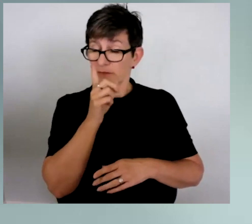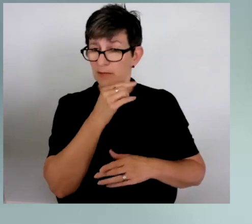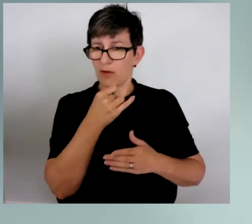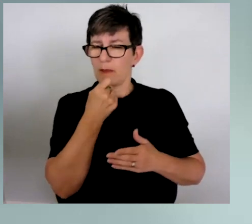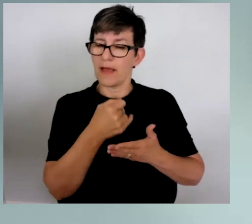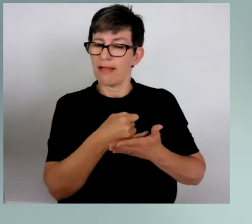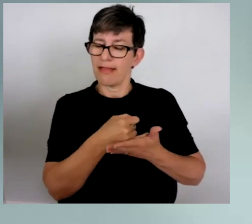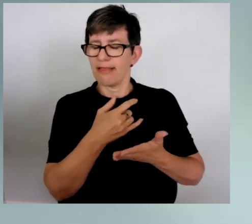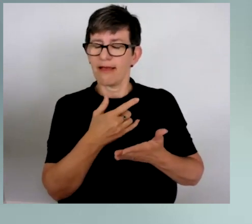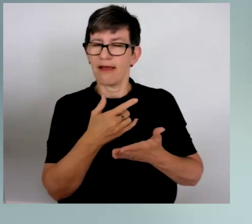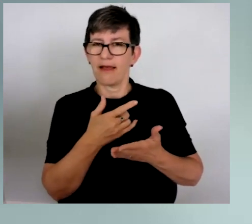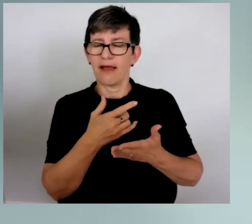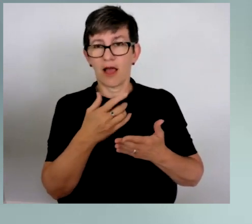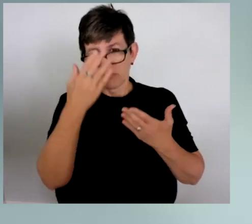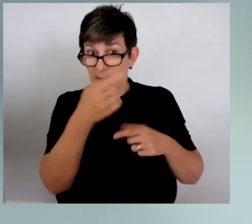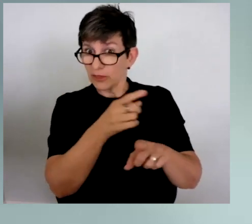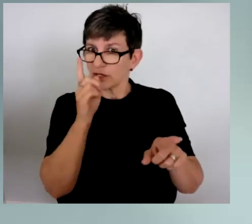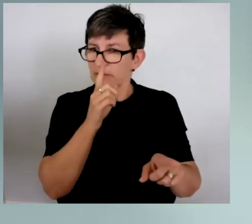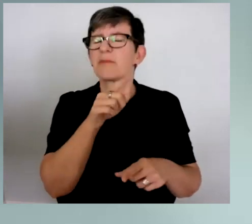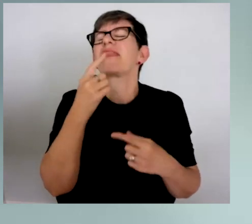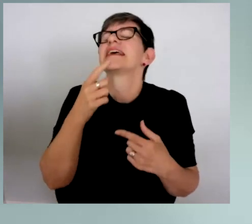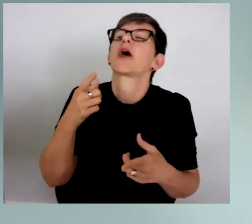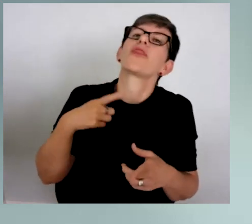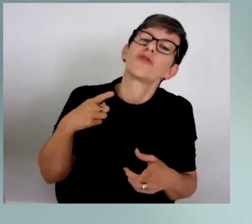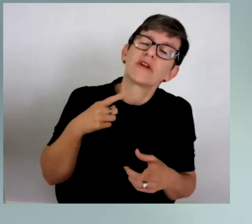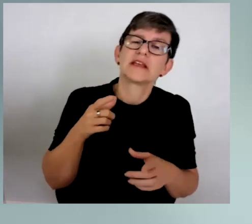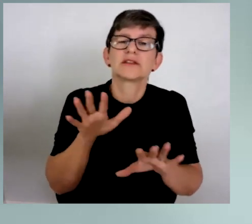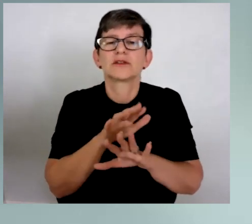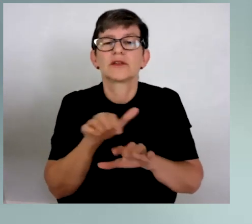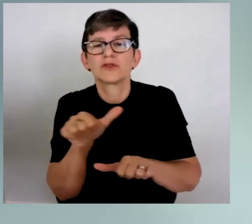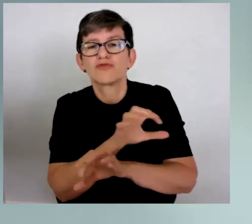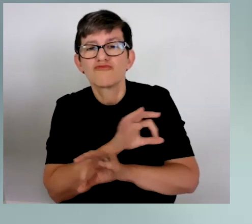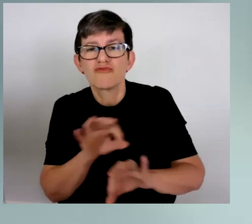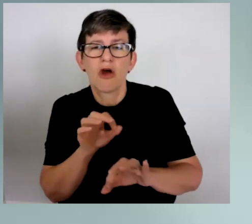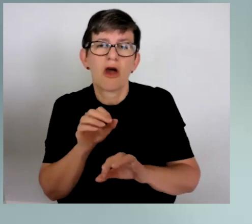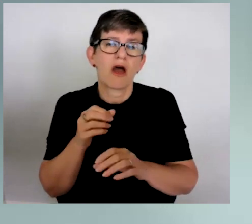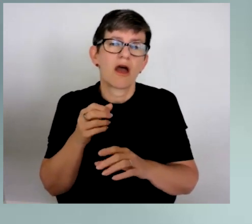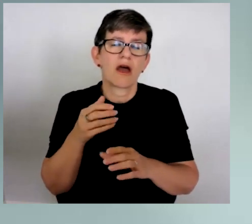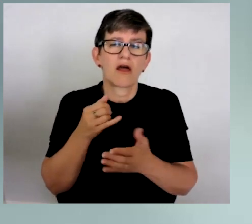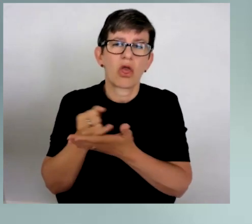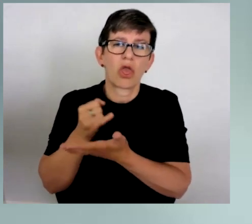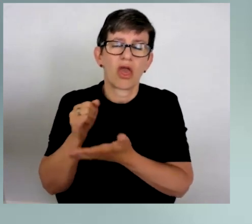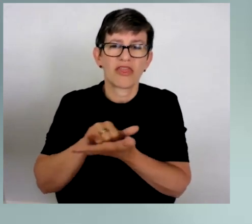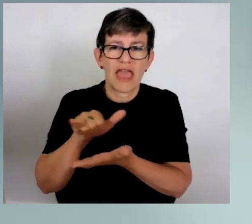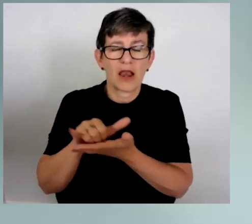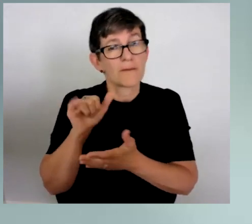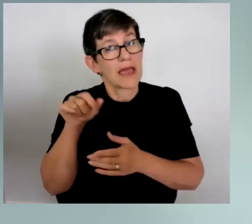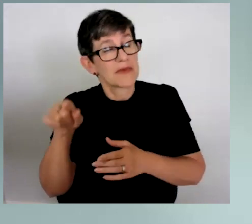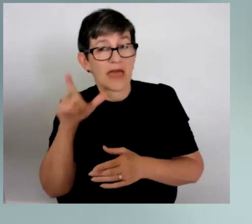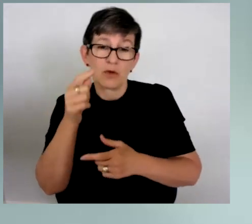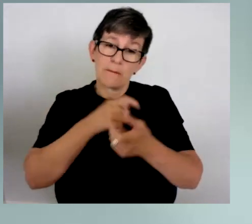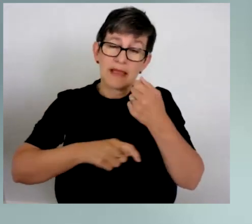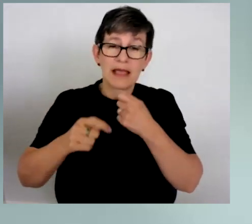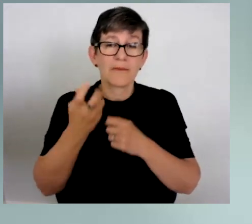people. One of the reasons they said this was because, you know, there was a potential that the airline could be a future sponsor of the organisation. So, you know, that could